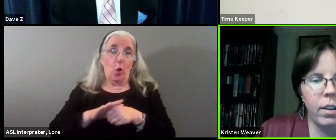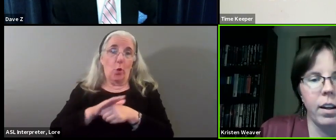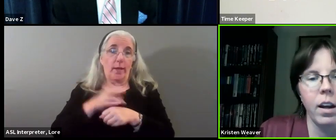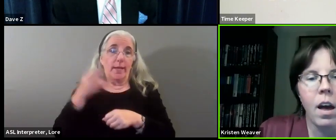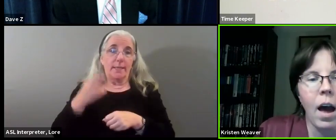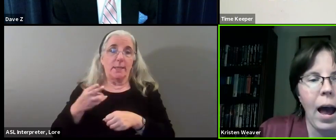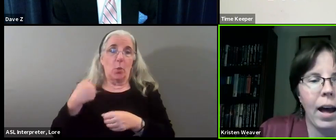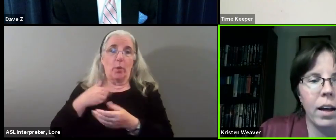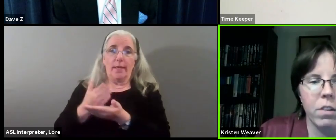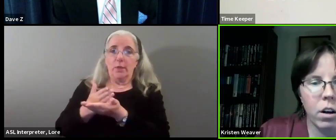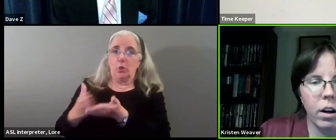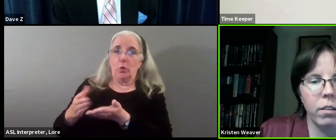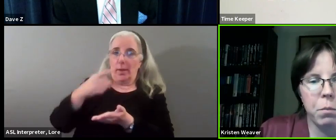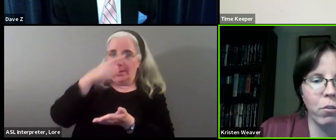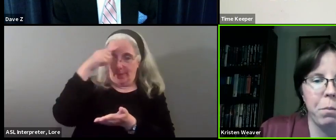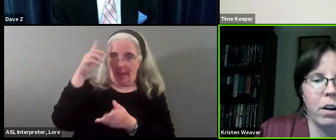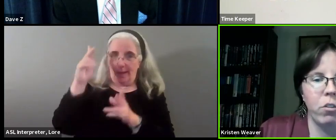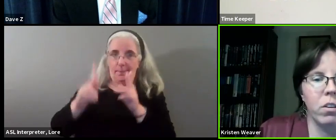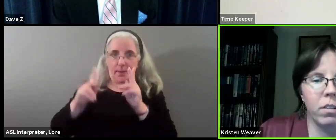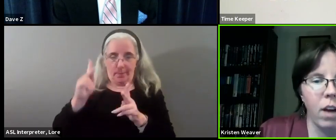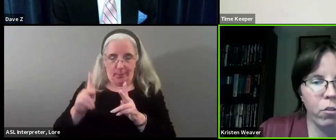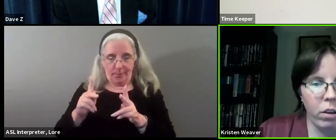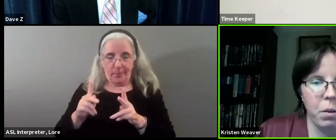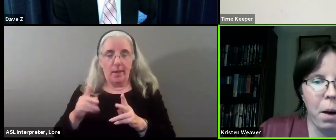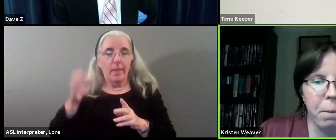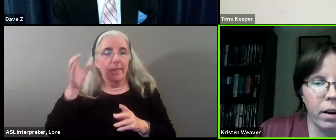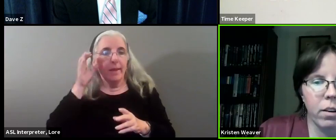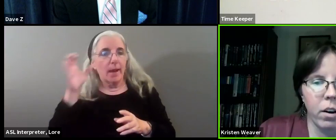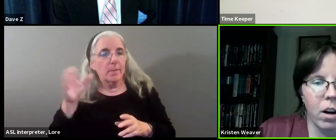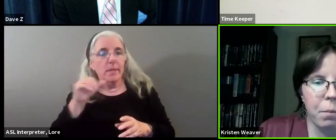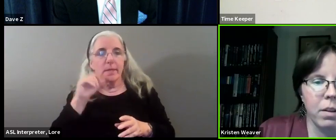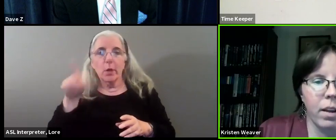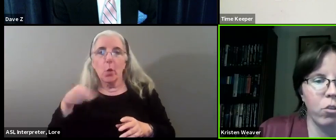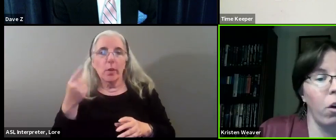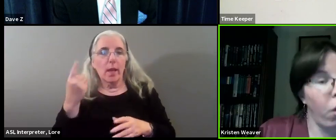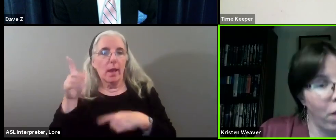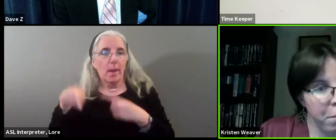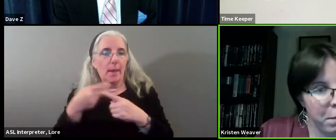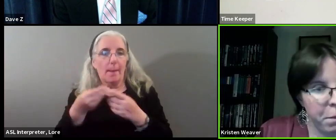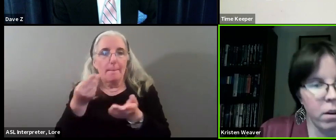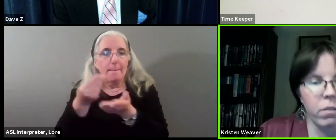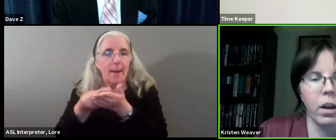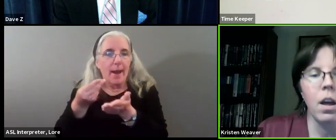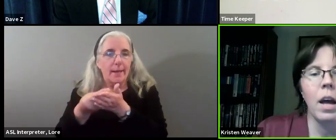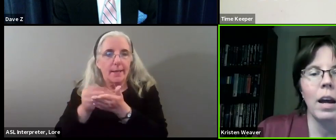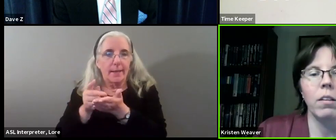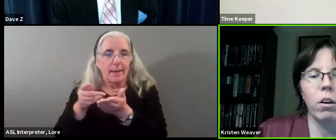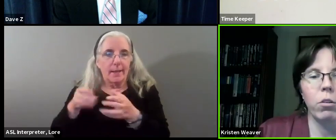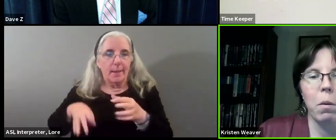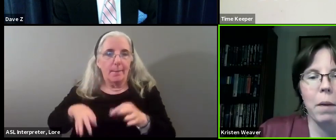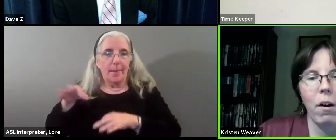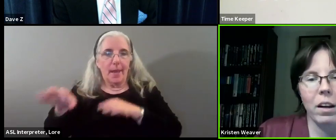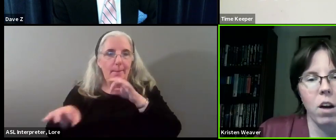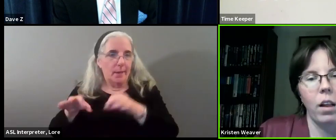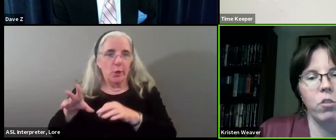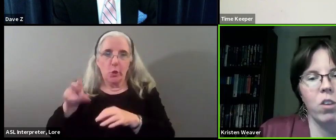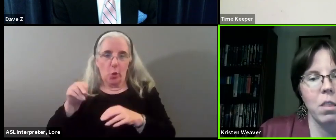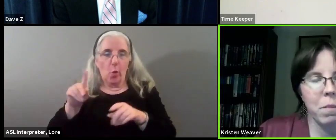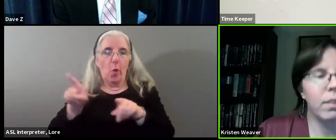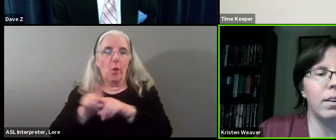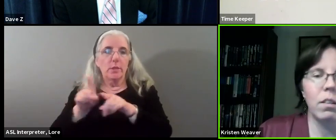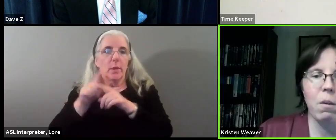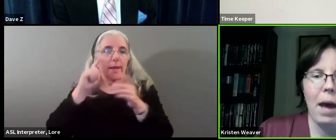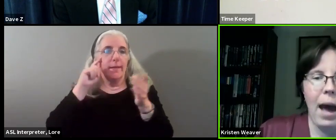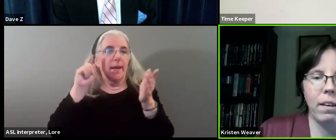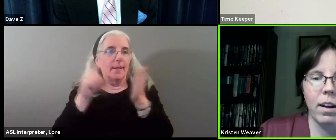days of the city. And the concept of reparations is not just about monetary compensation, although that may be part of it. It's also about acknowledging